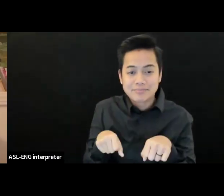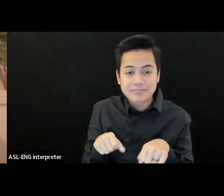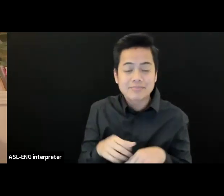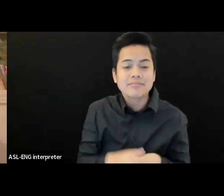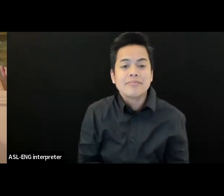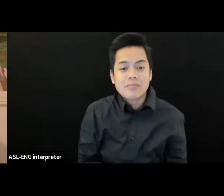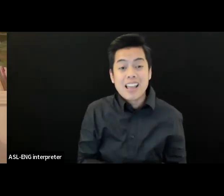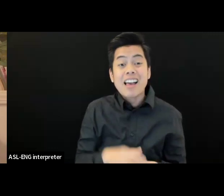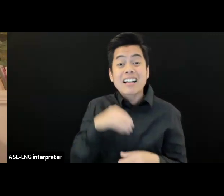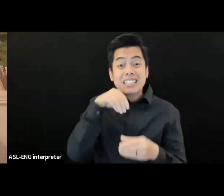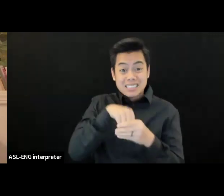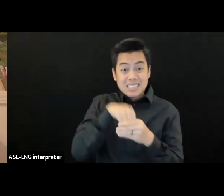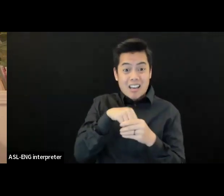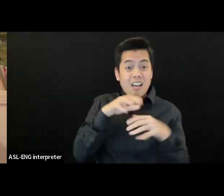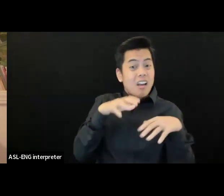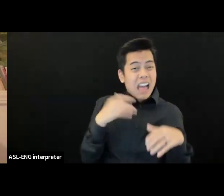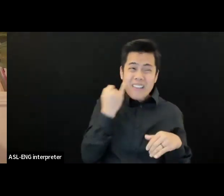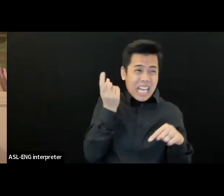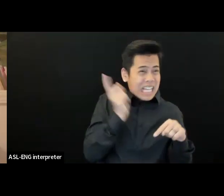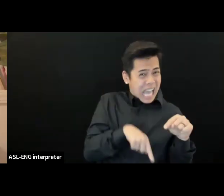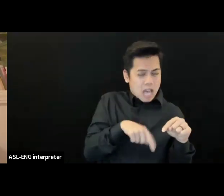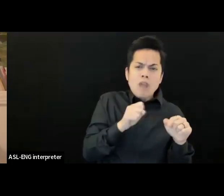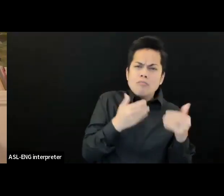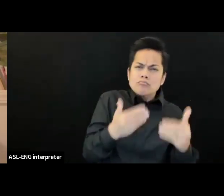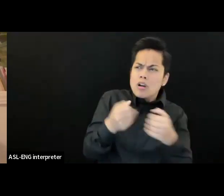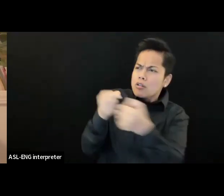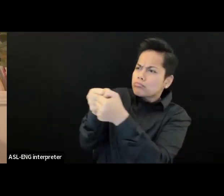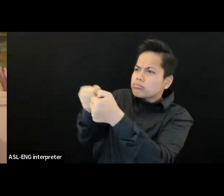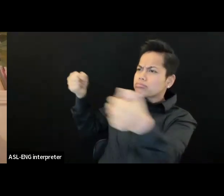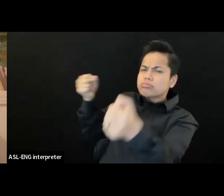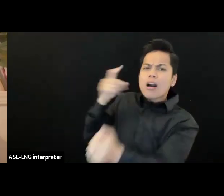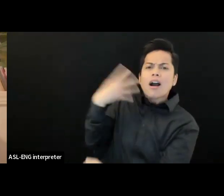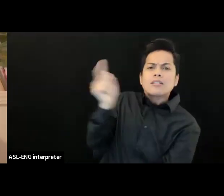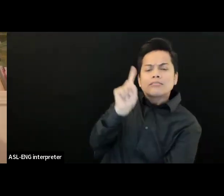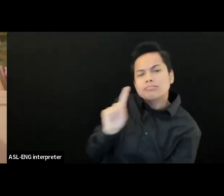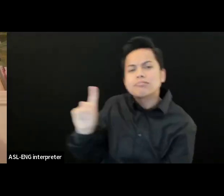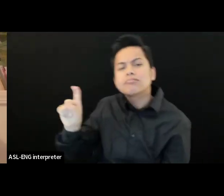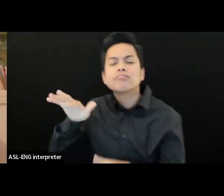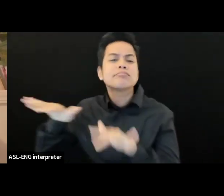to host events for our whole community. So we're very excited about that.